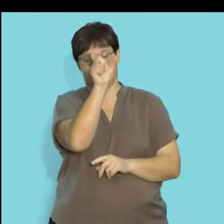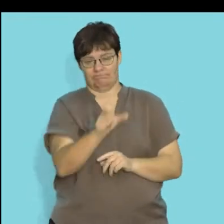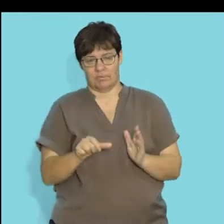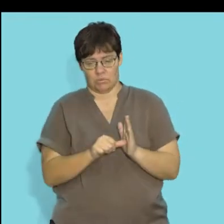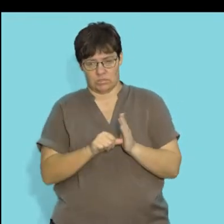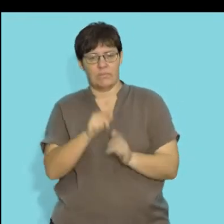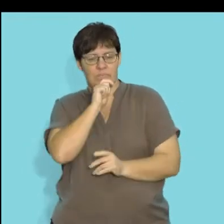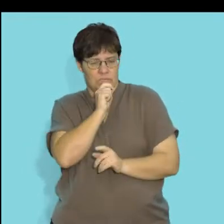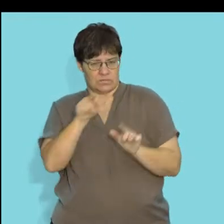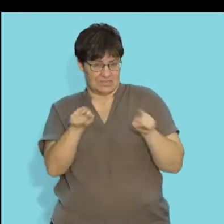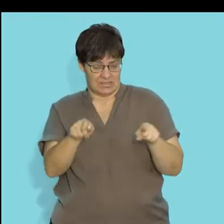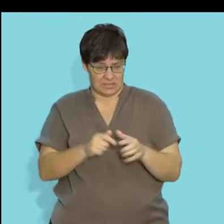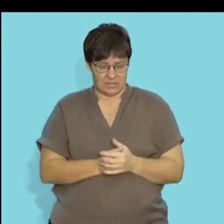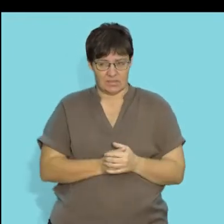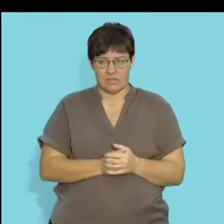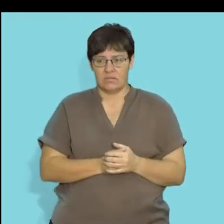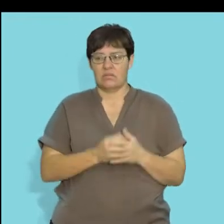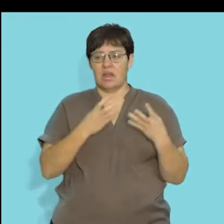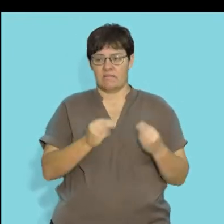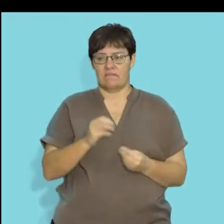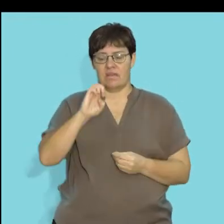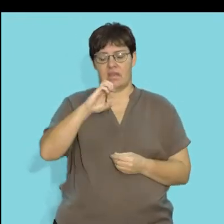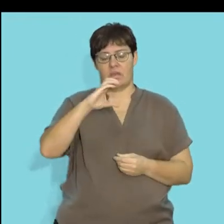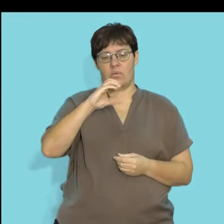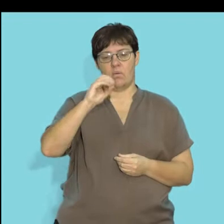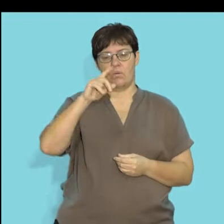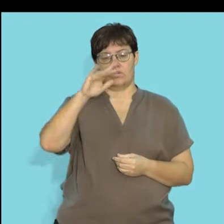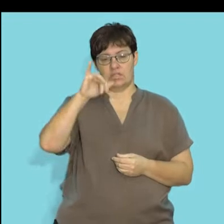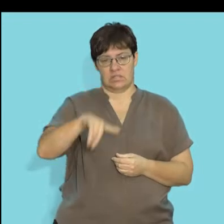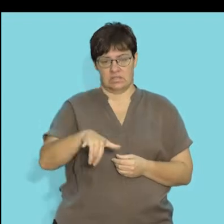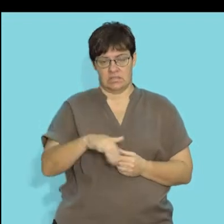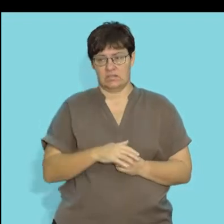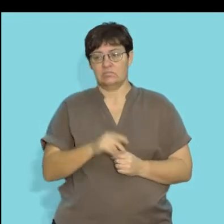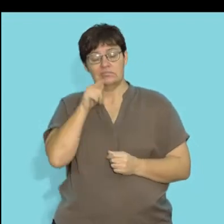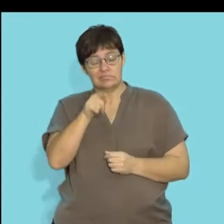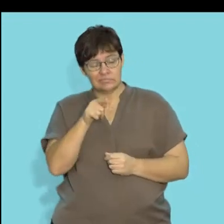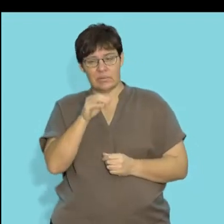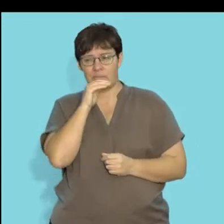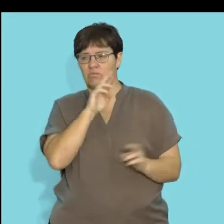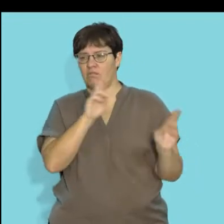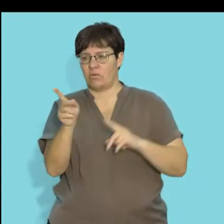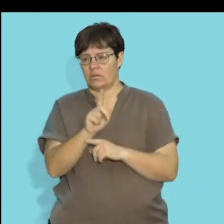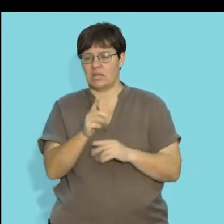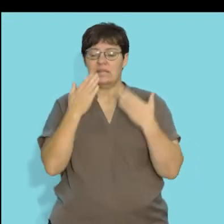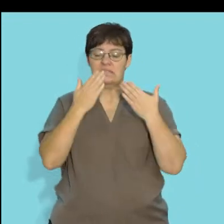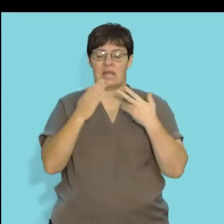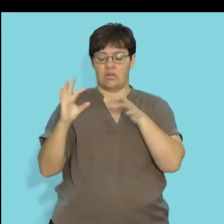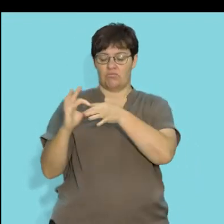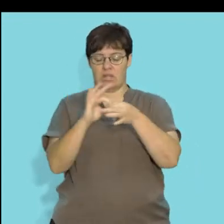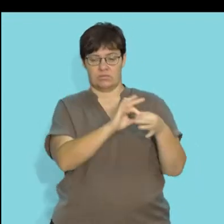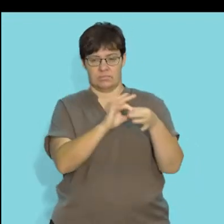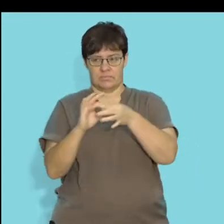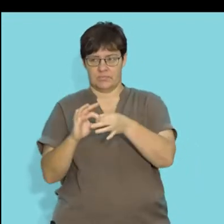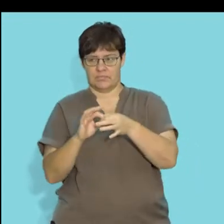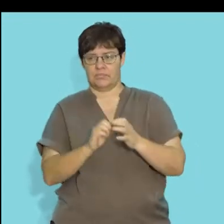terminology that is used. So, we have come across the word ecology before, and ecology essentially refers to the study of the